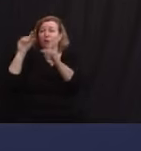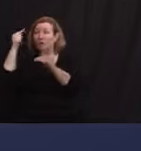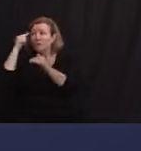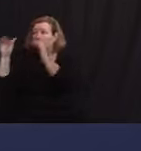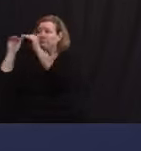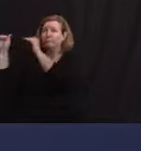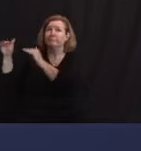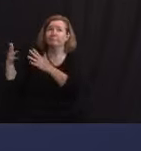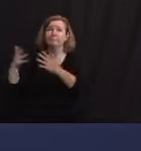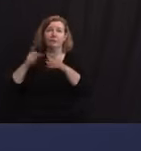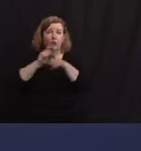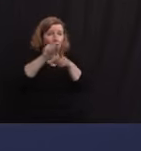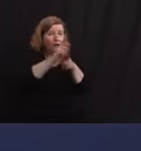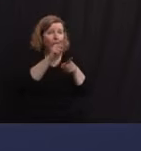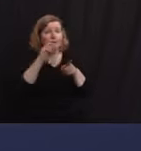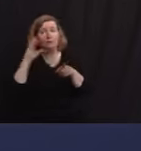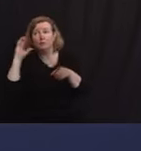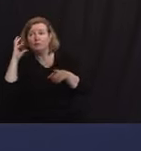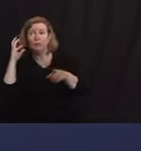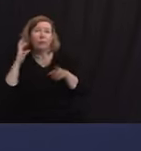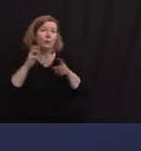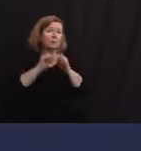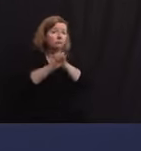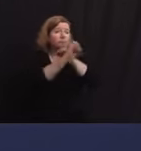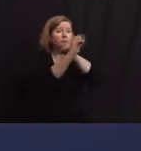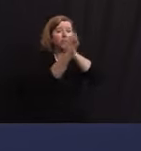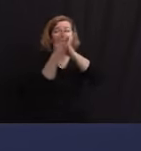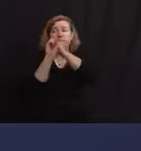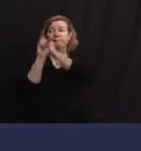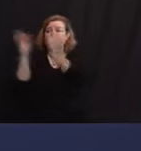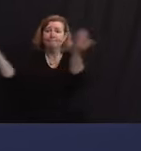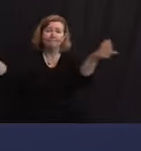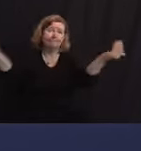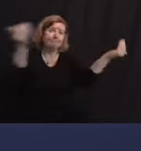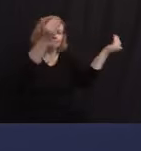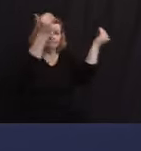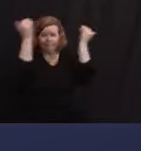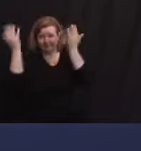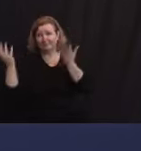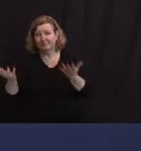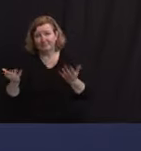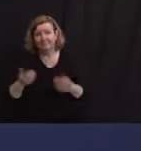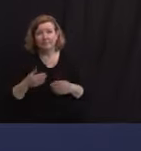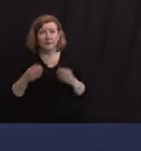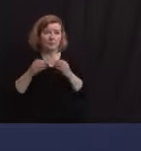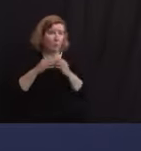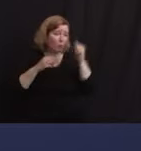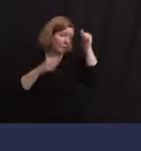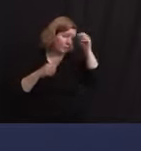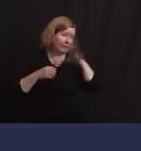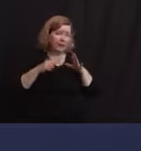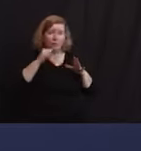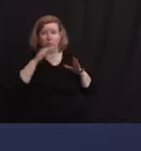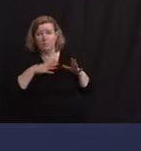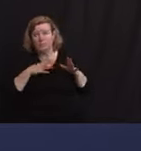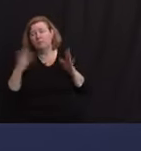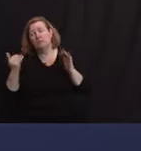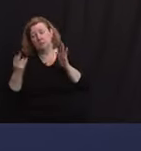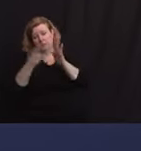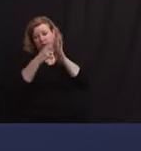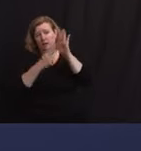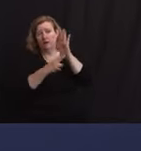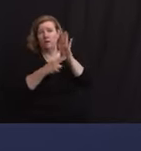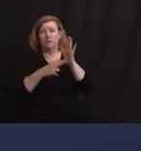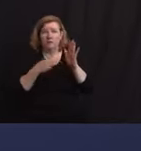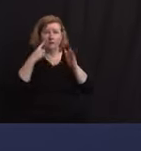shows, just really trying to get the word out there and hope that women and men sign up, again, to join us for our next